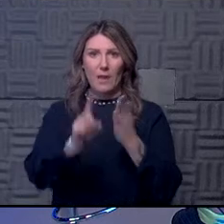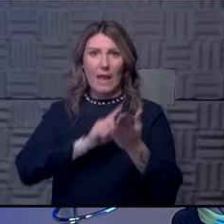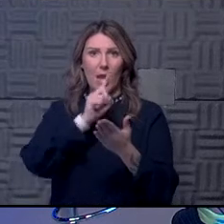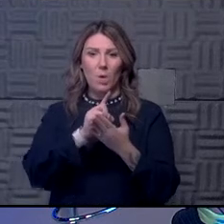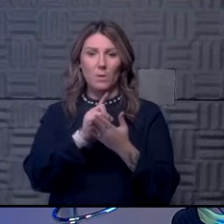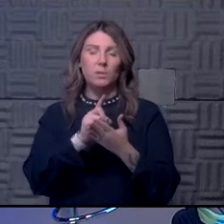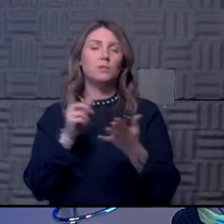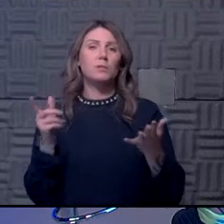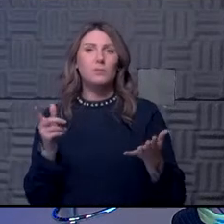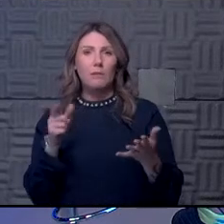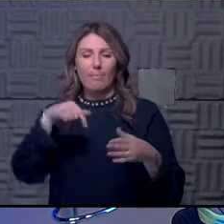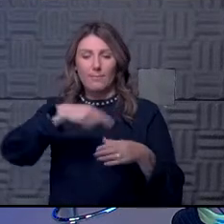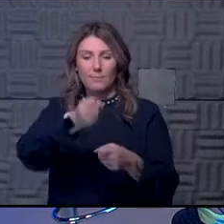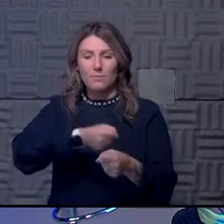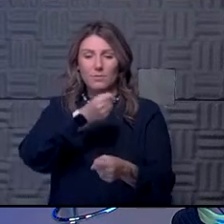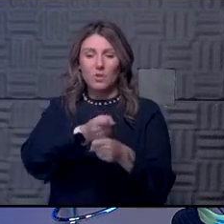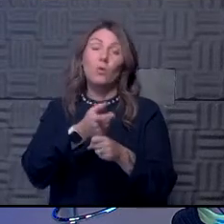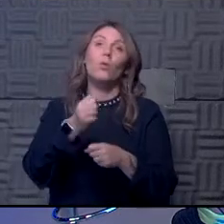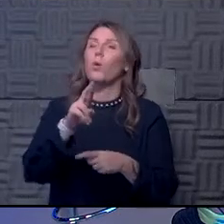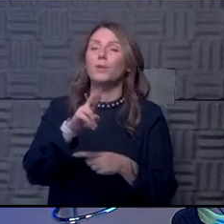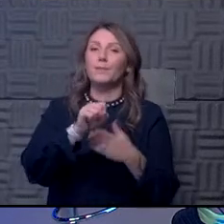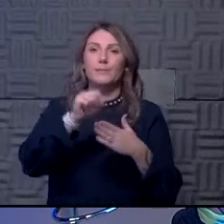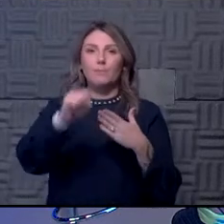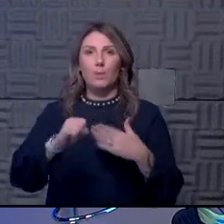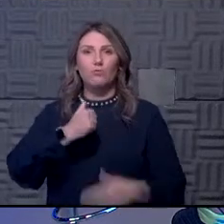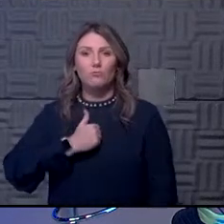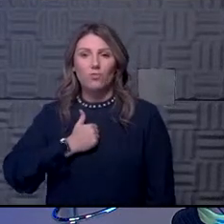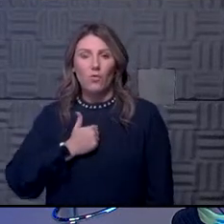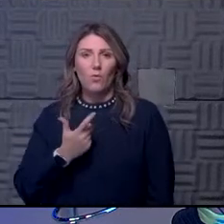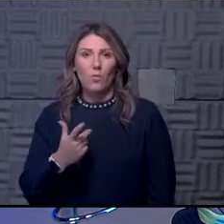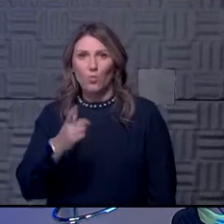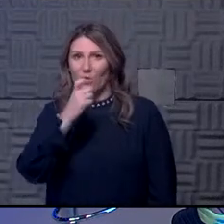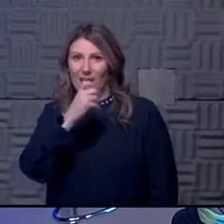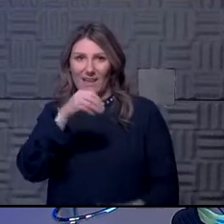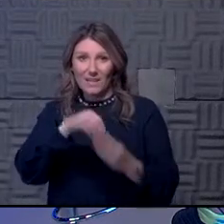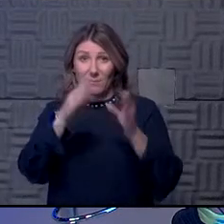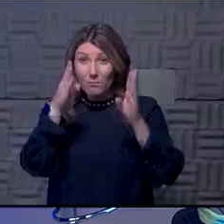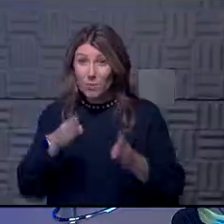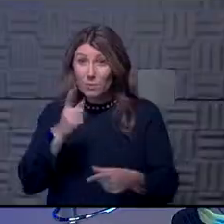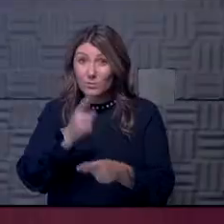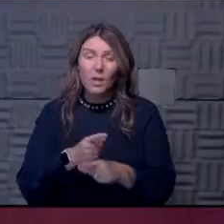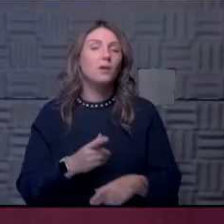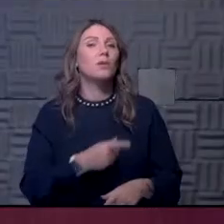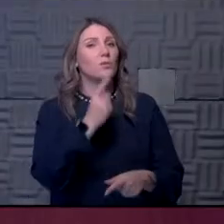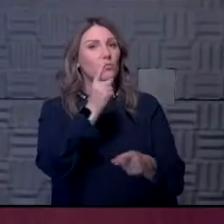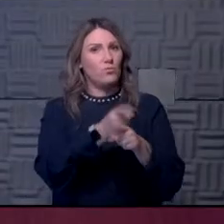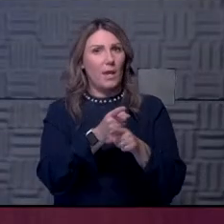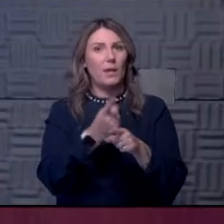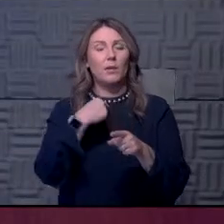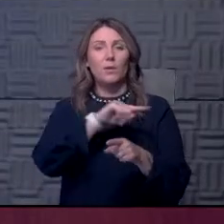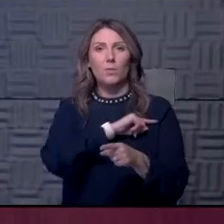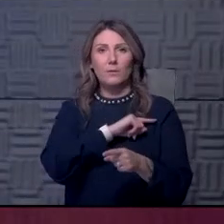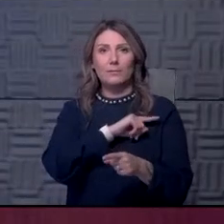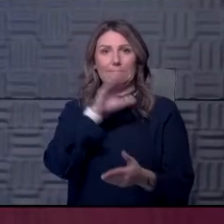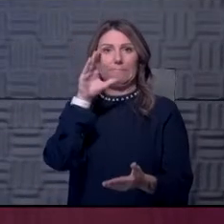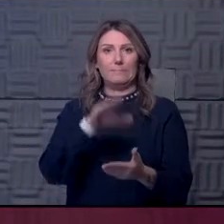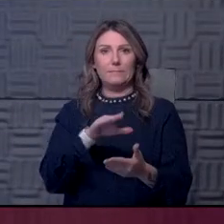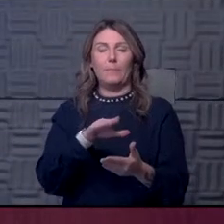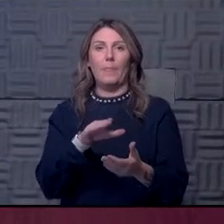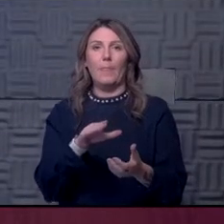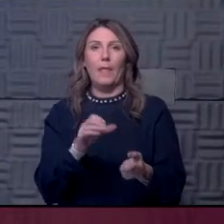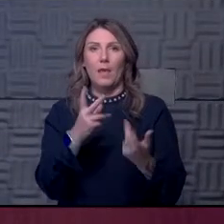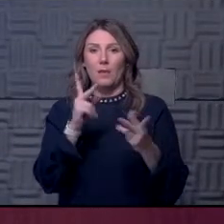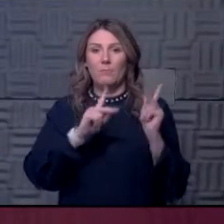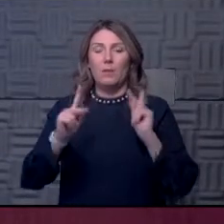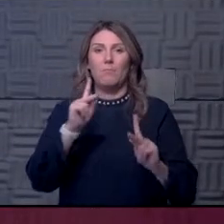or coursework hours this year, or this semester, I'm sorry, were no longer in person, correct? Correct. We significantly de-densify the campus,